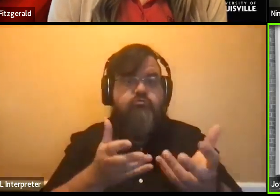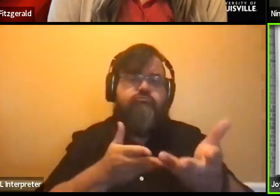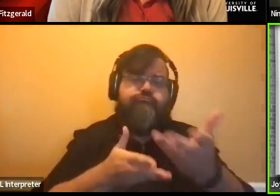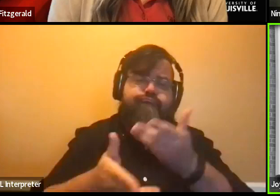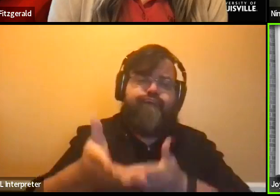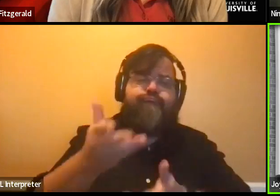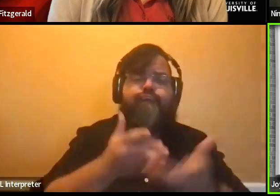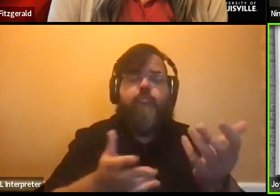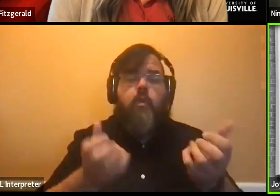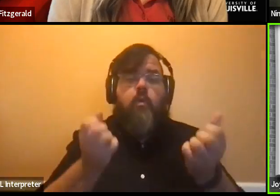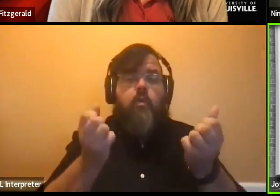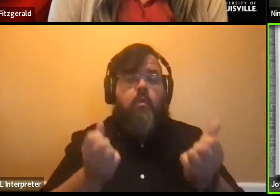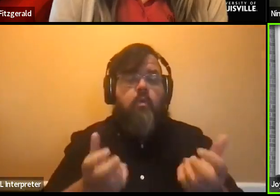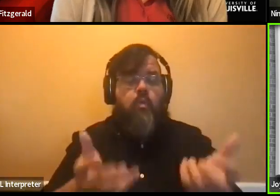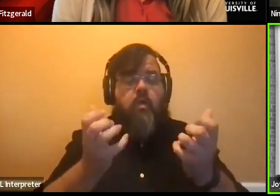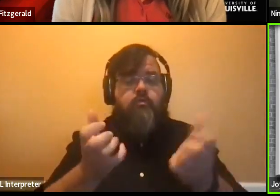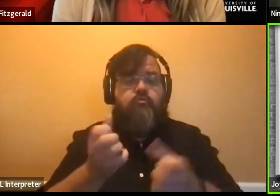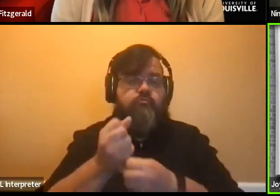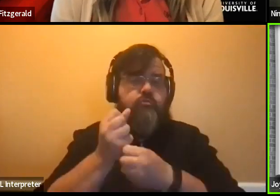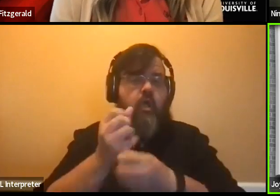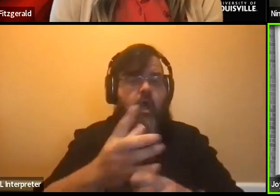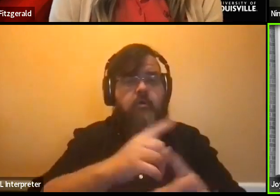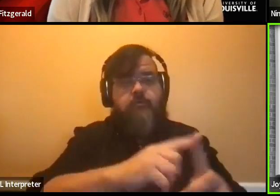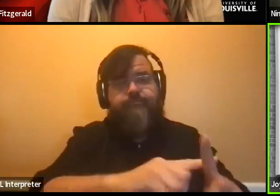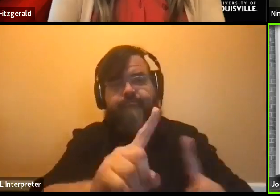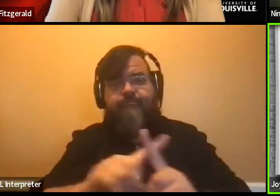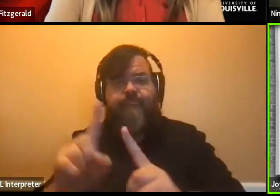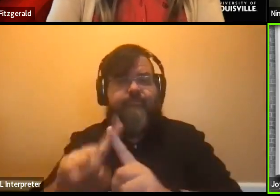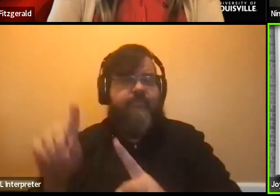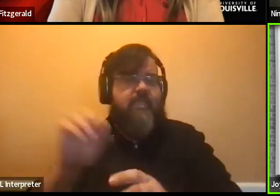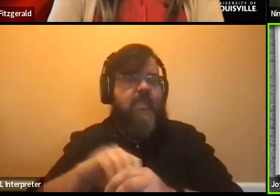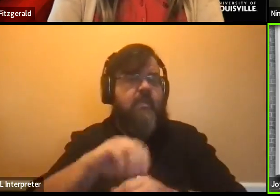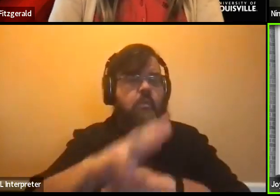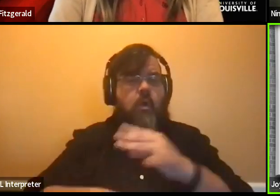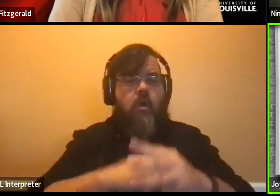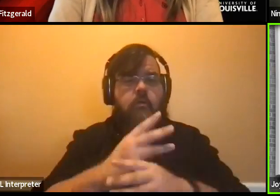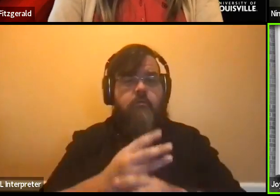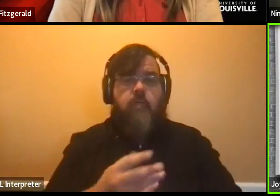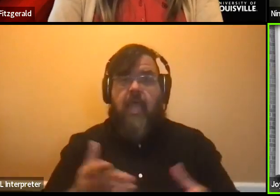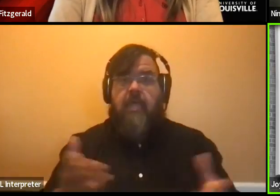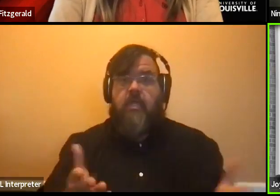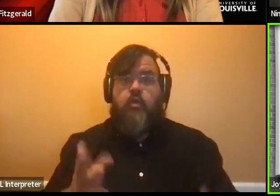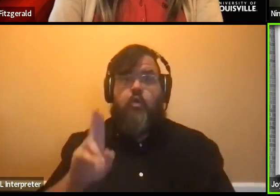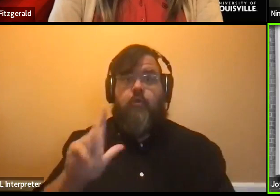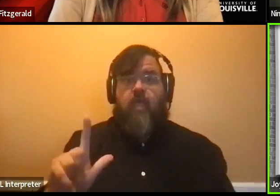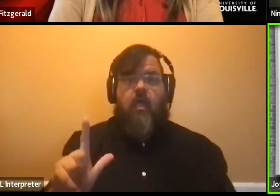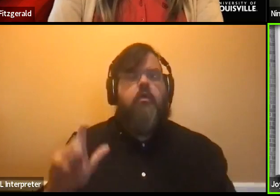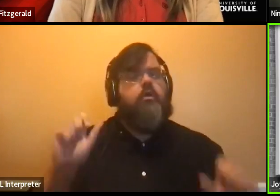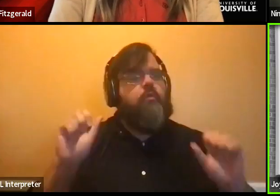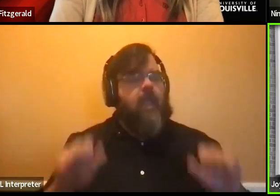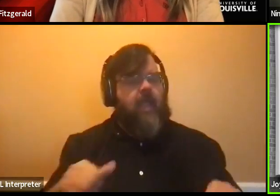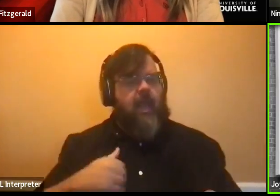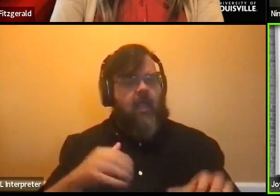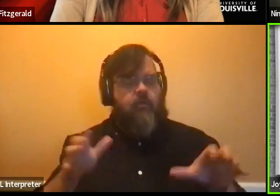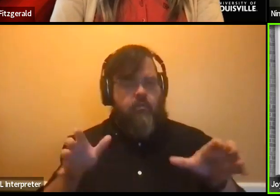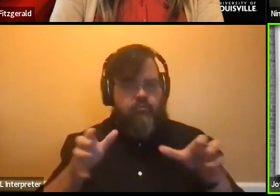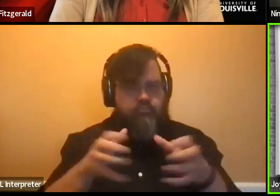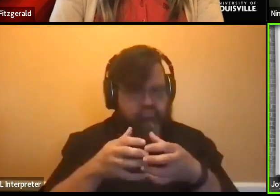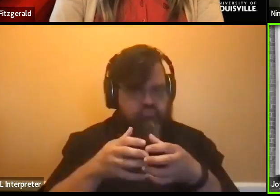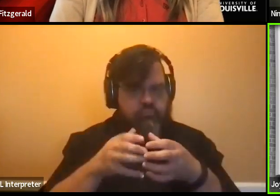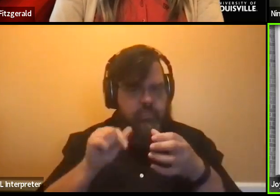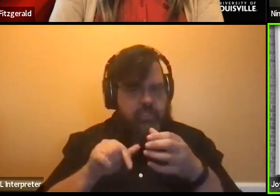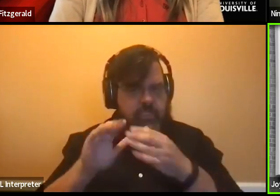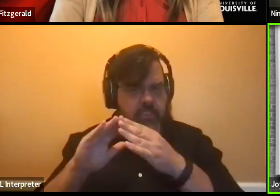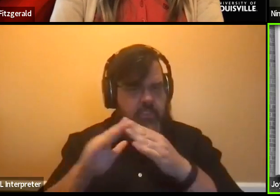And at UofL, you get to have that smaller community of like-minded students